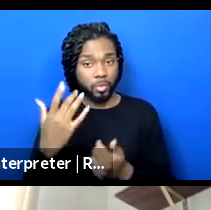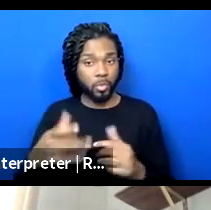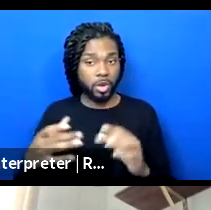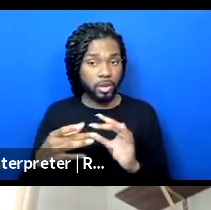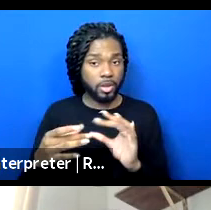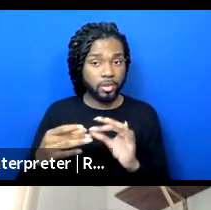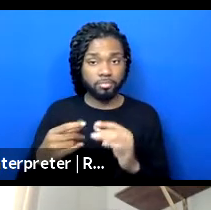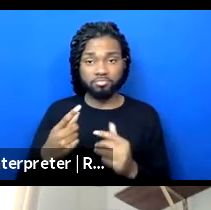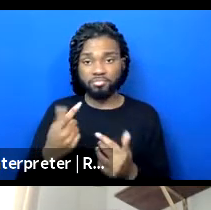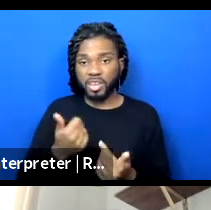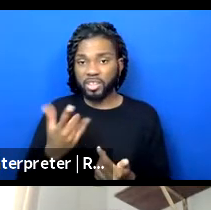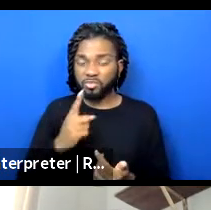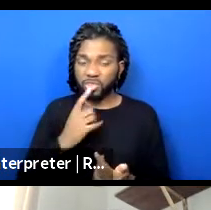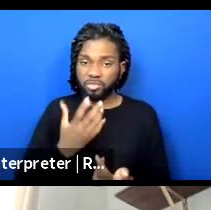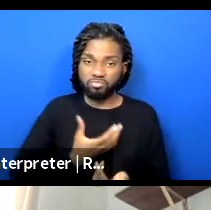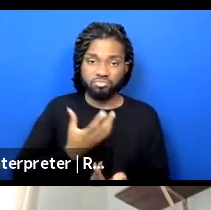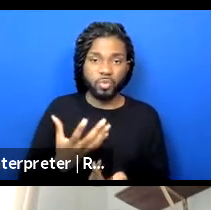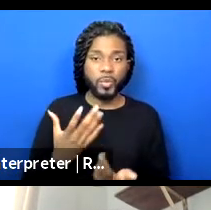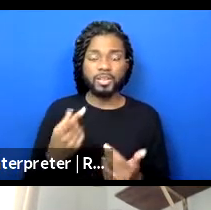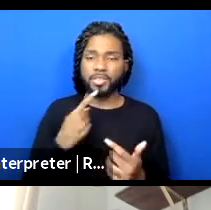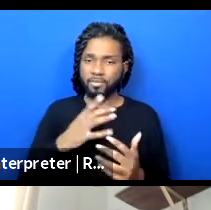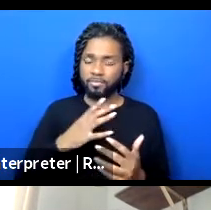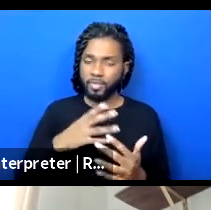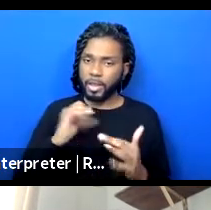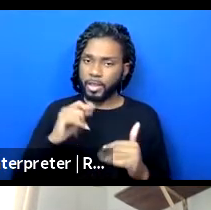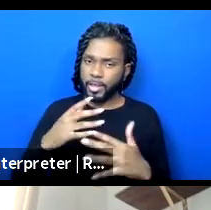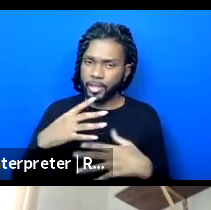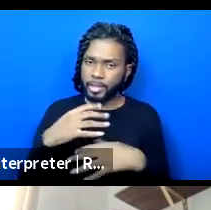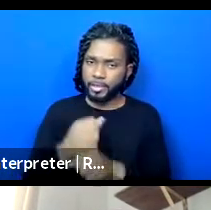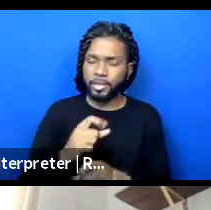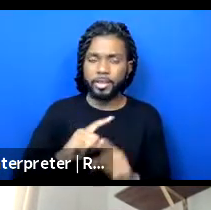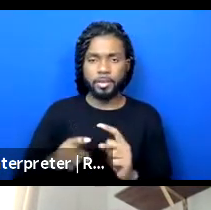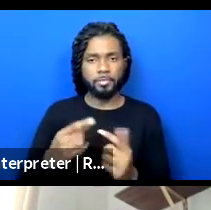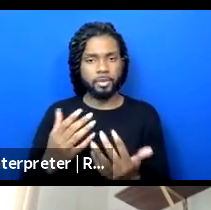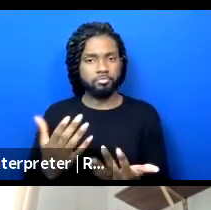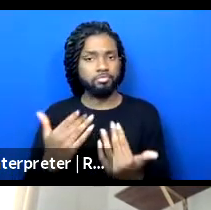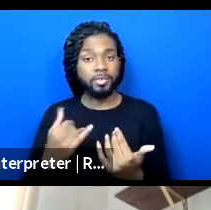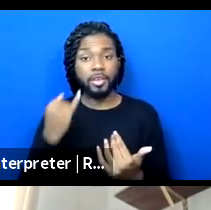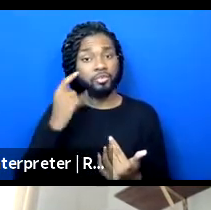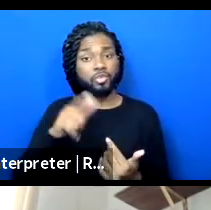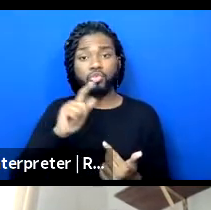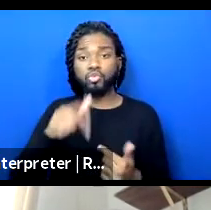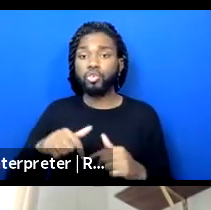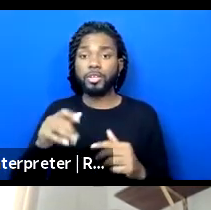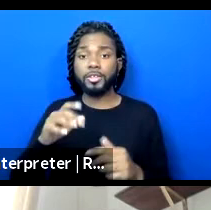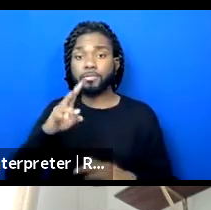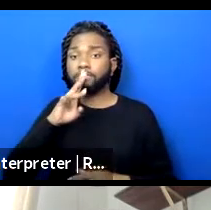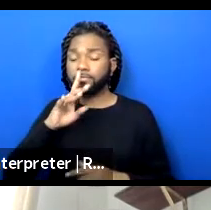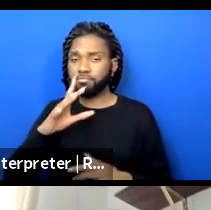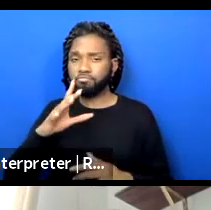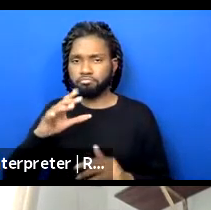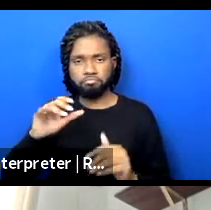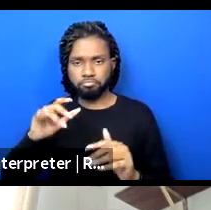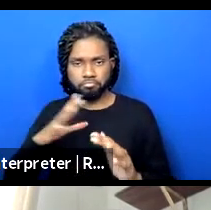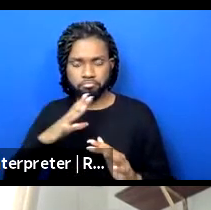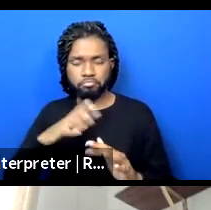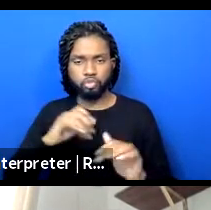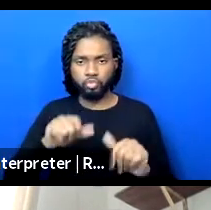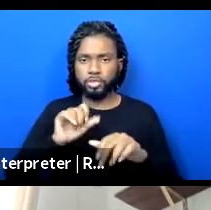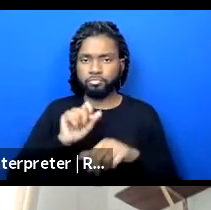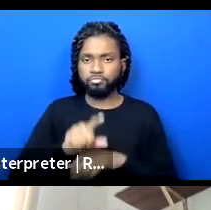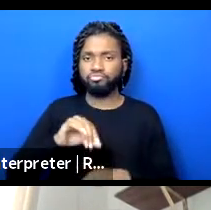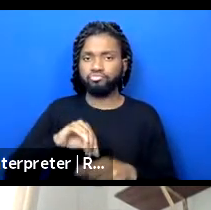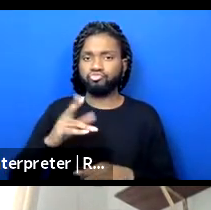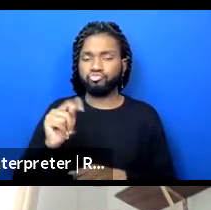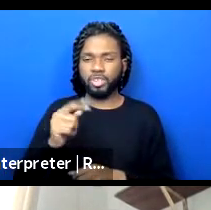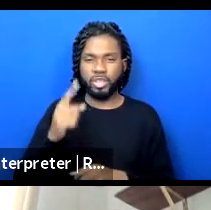really passionate about saying, keep it concise, but populate it. And if you don't need to verbalize it out loud, you can put it in the chat. And I think we